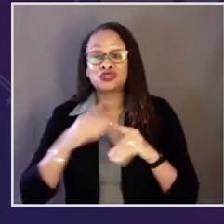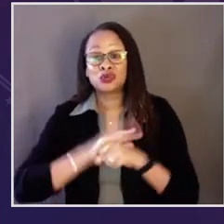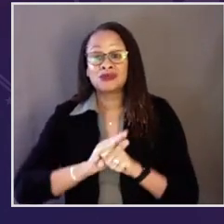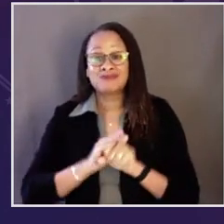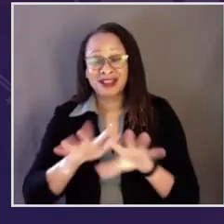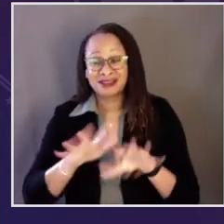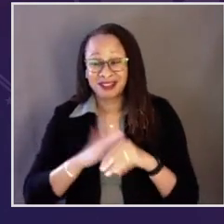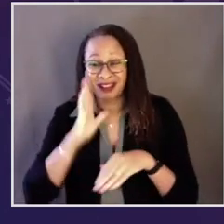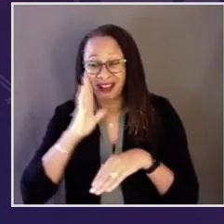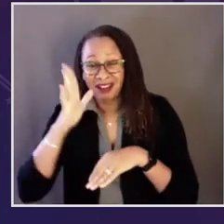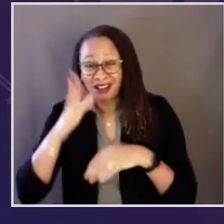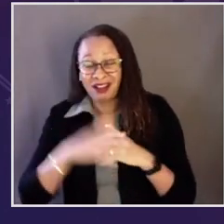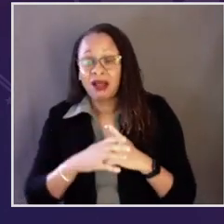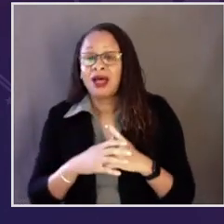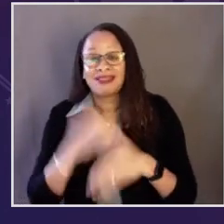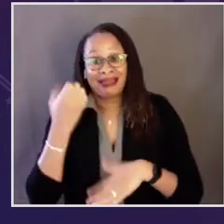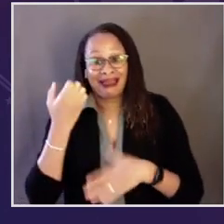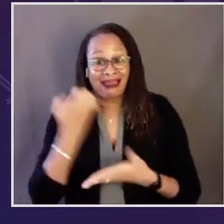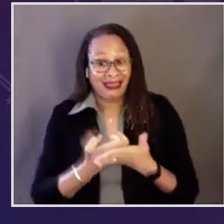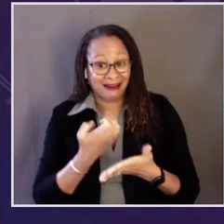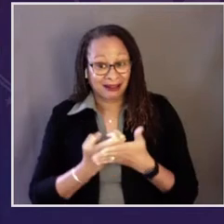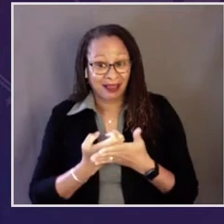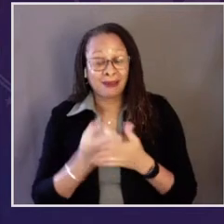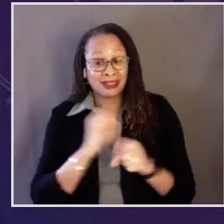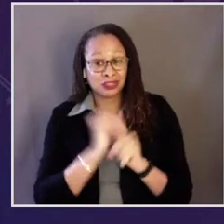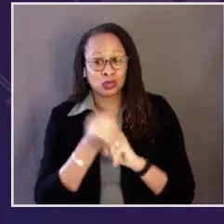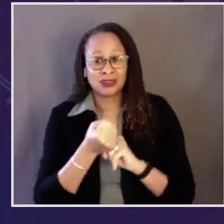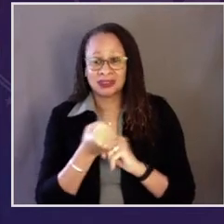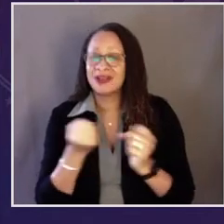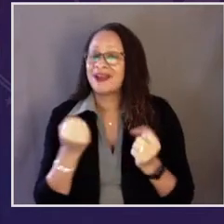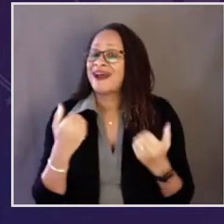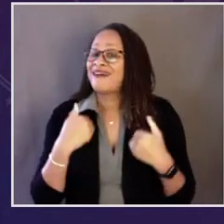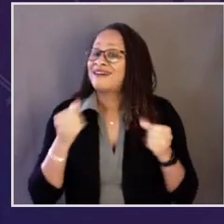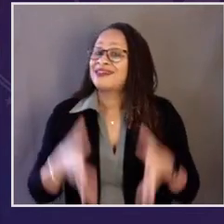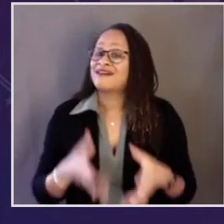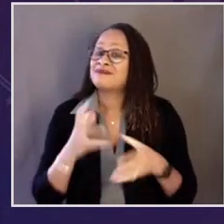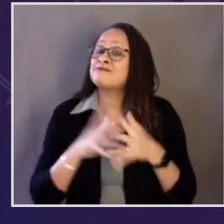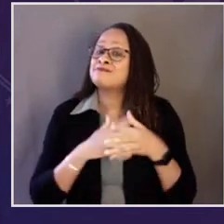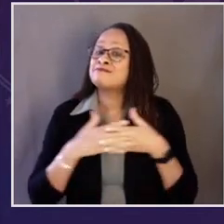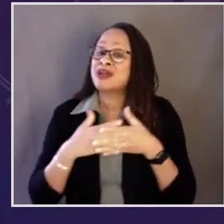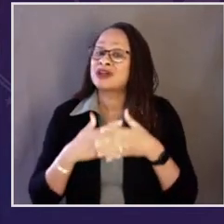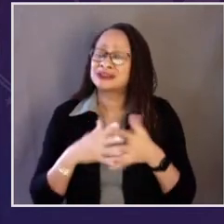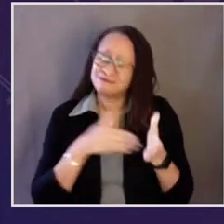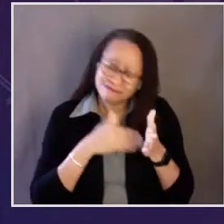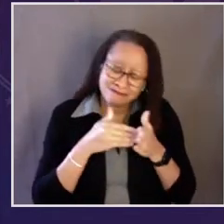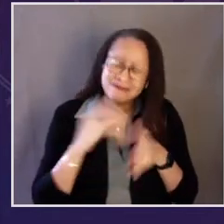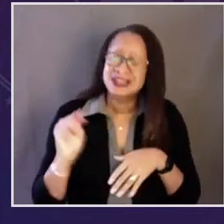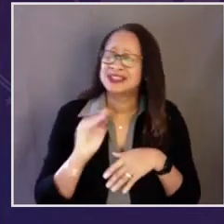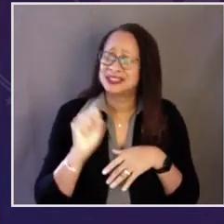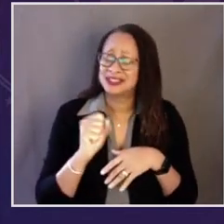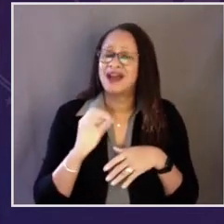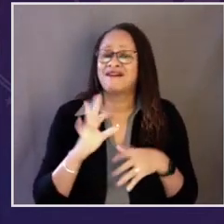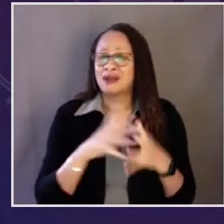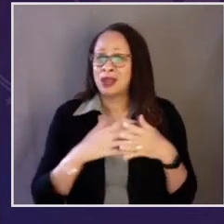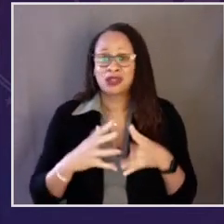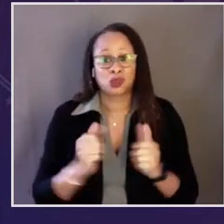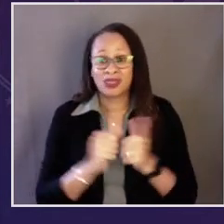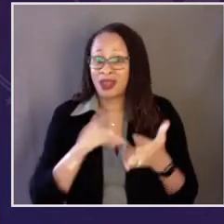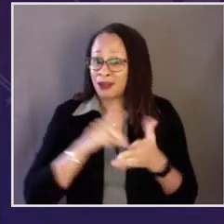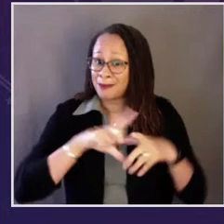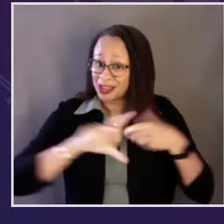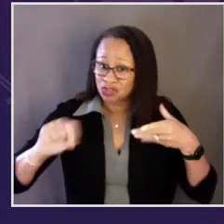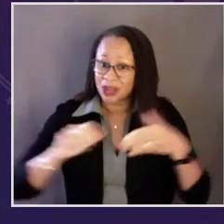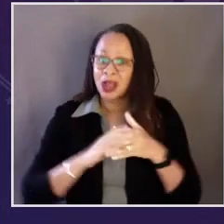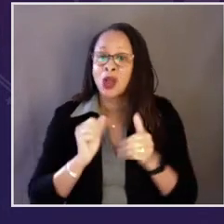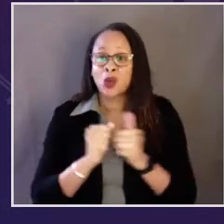that will get the job done. And in addition to the pandemic's grim milestone, the economic crisis has left millions of Americans out of work,